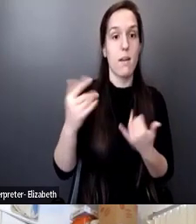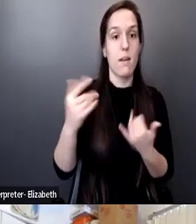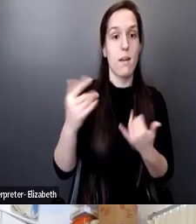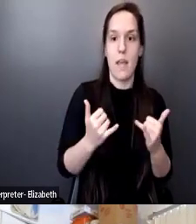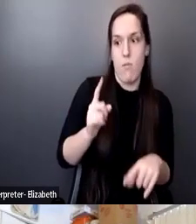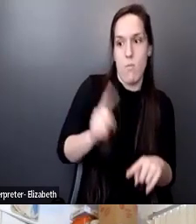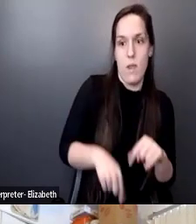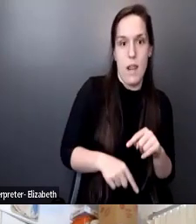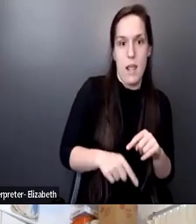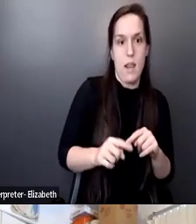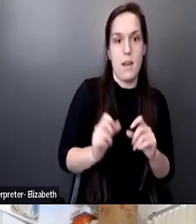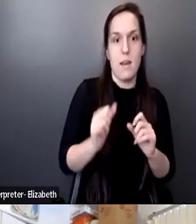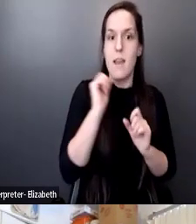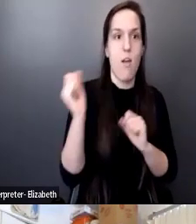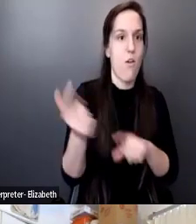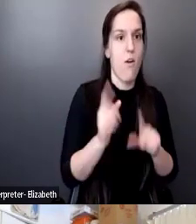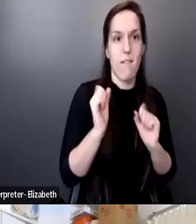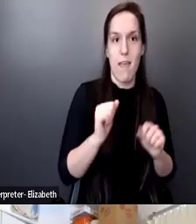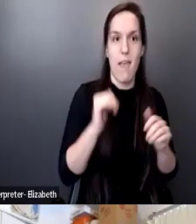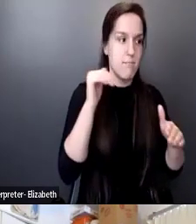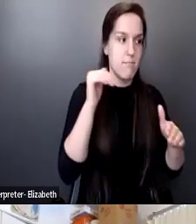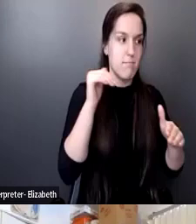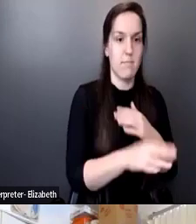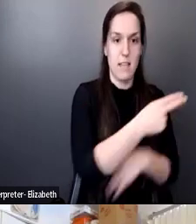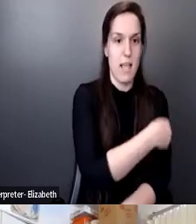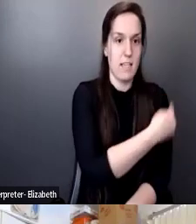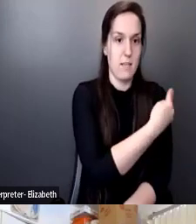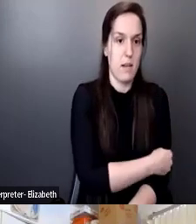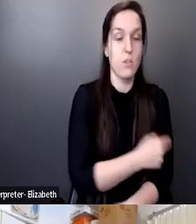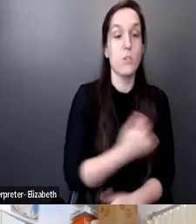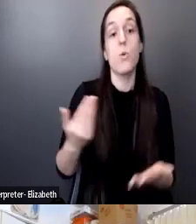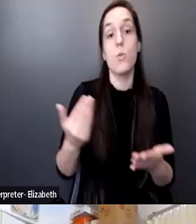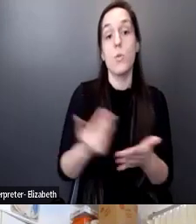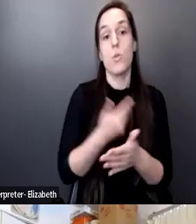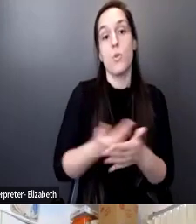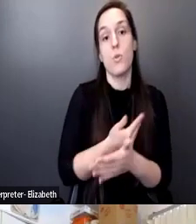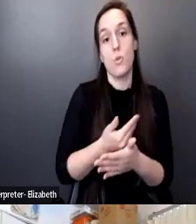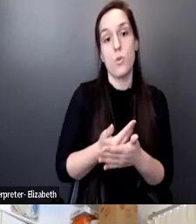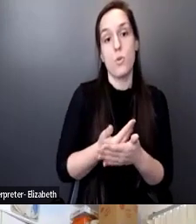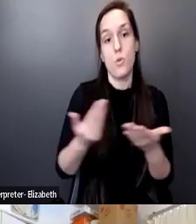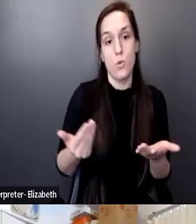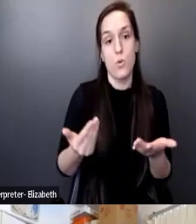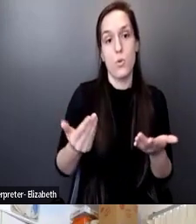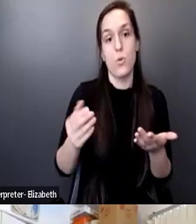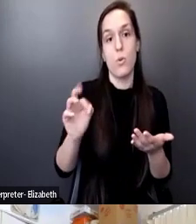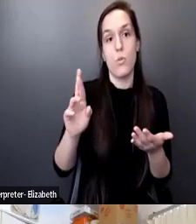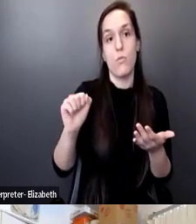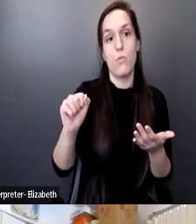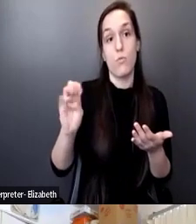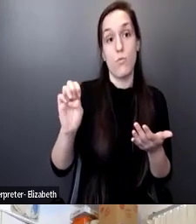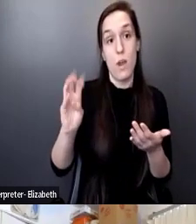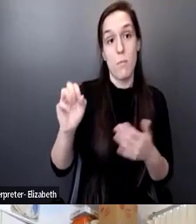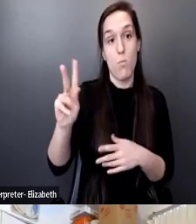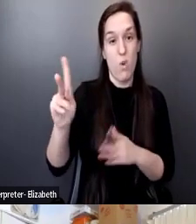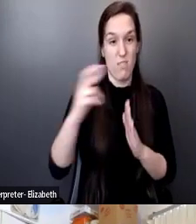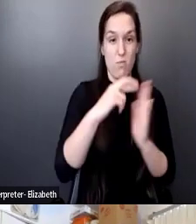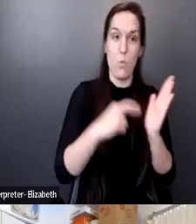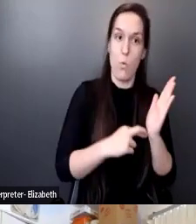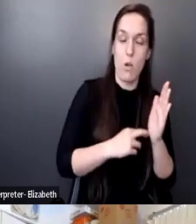hospitalize everyone or keep them as long as needed. So the new framework is really who can